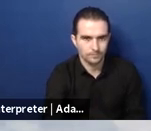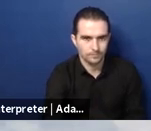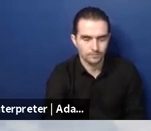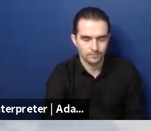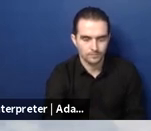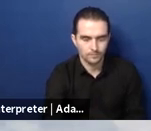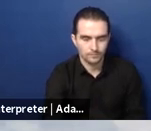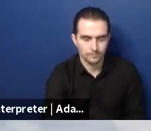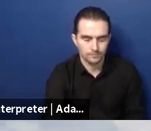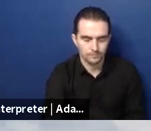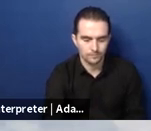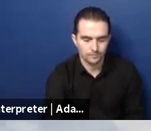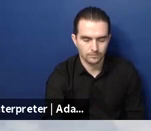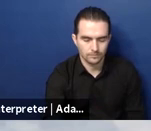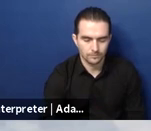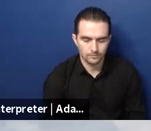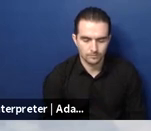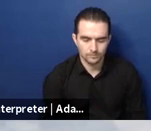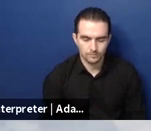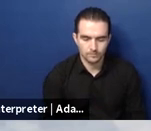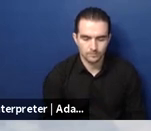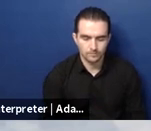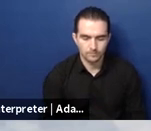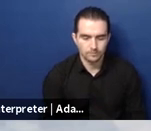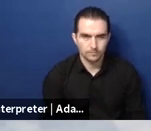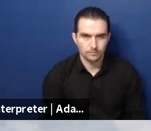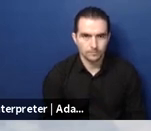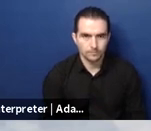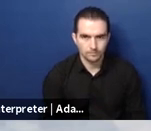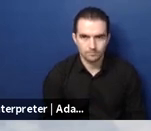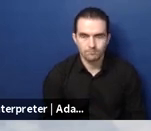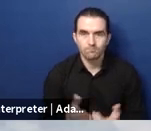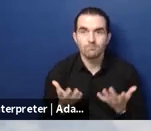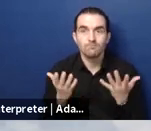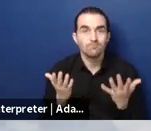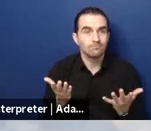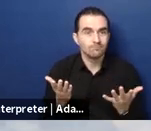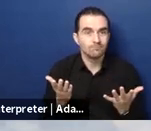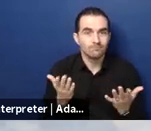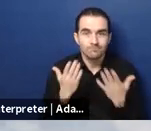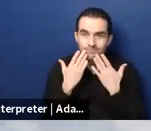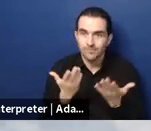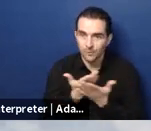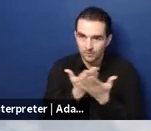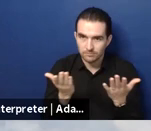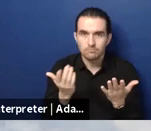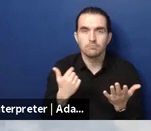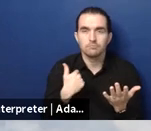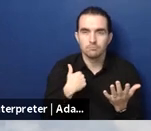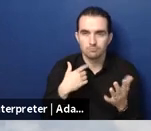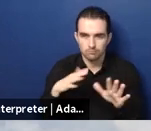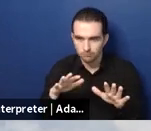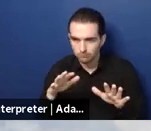a um a slightly different tack in this webinar and i'm really going to be talking about some of the sort of the community